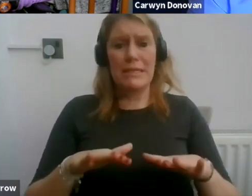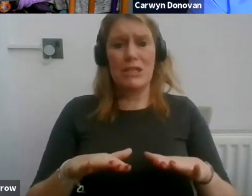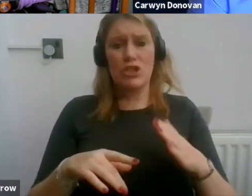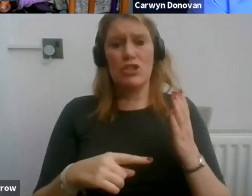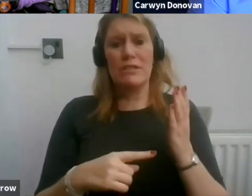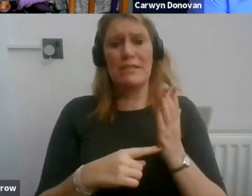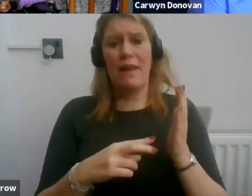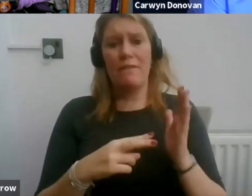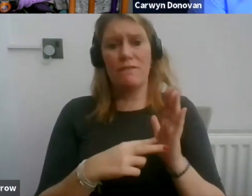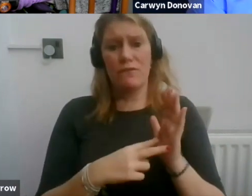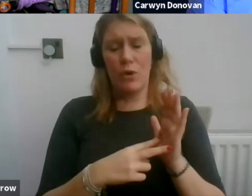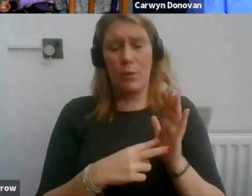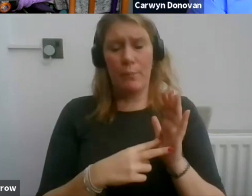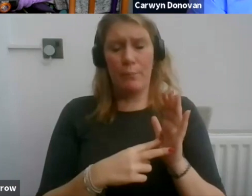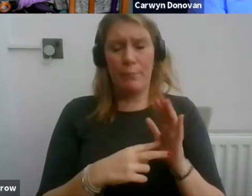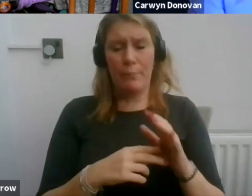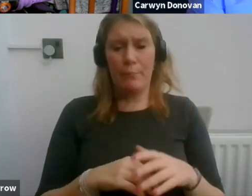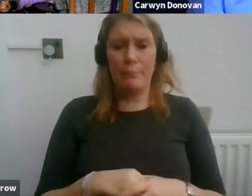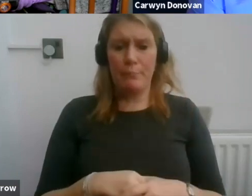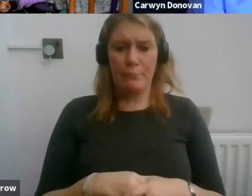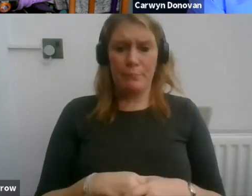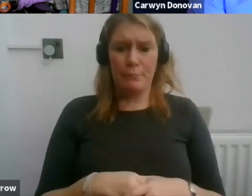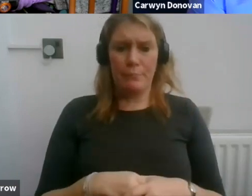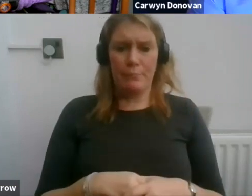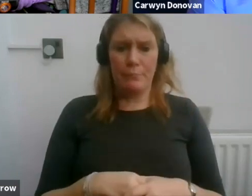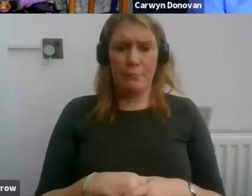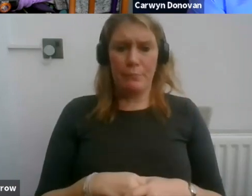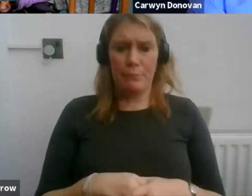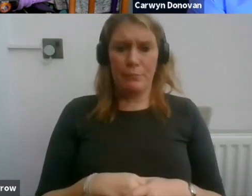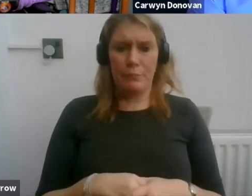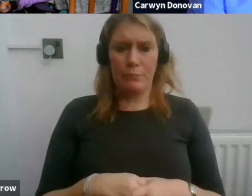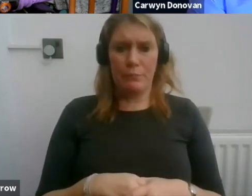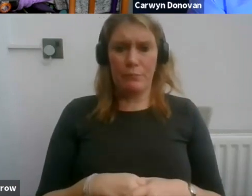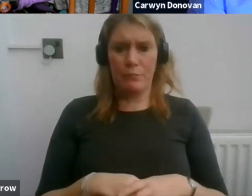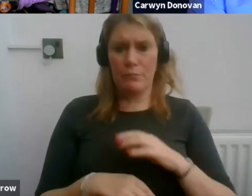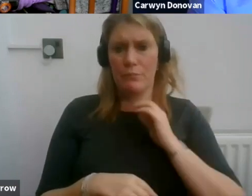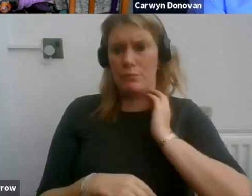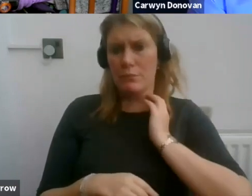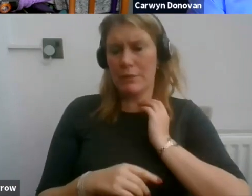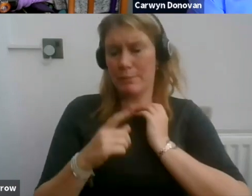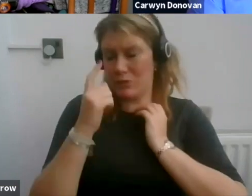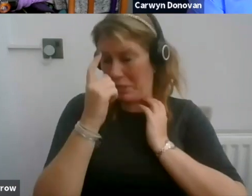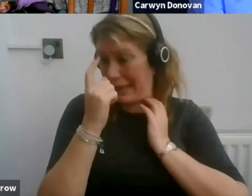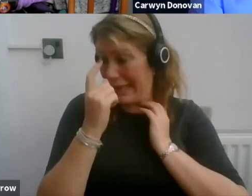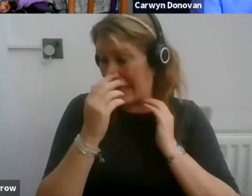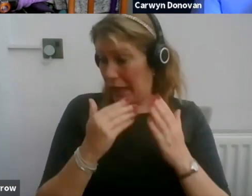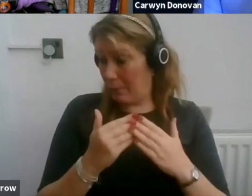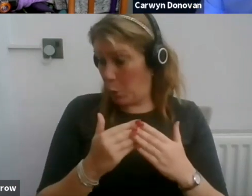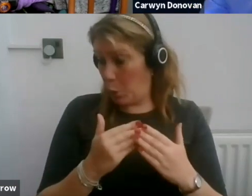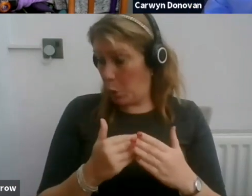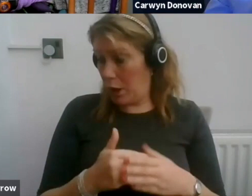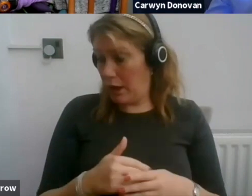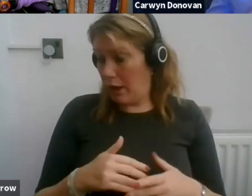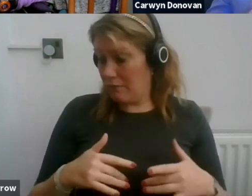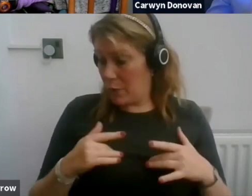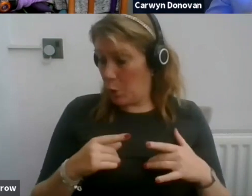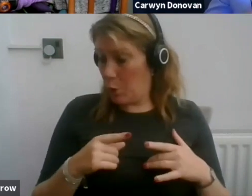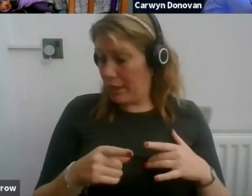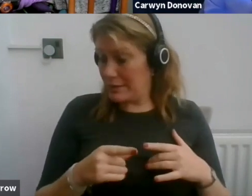working in British Telecom, what else can I think of? What else can I think of? I hope that's a pretty